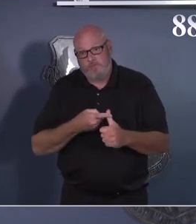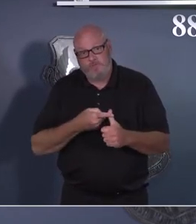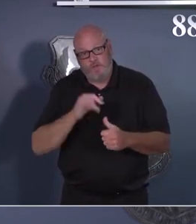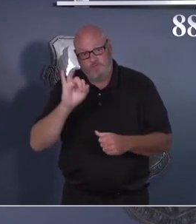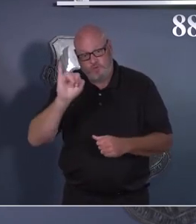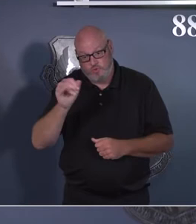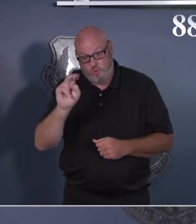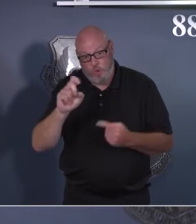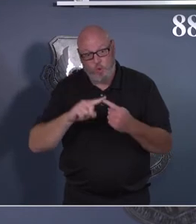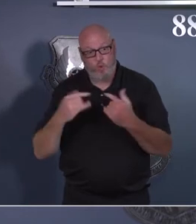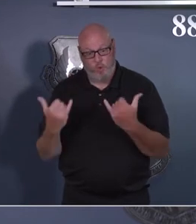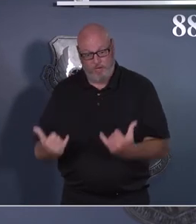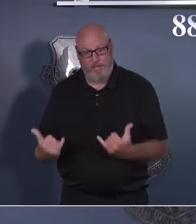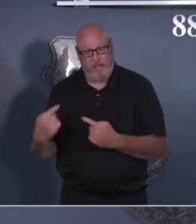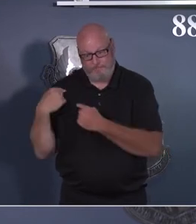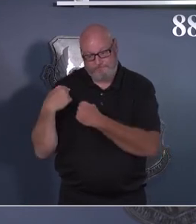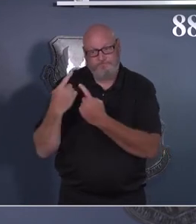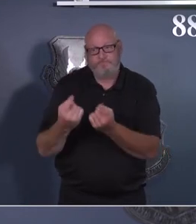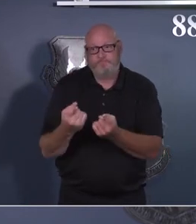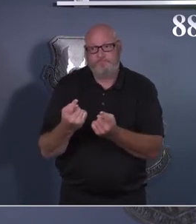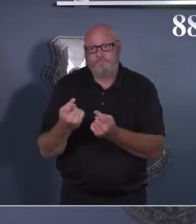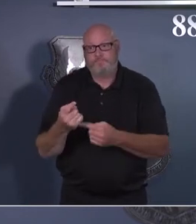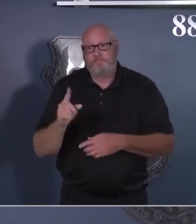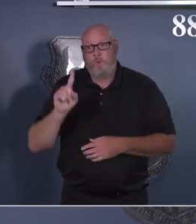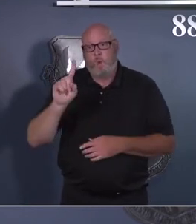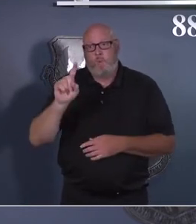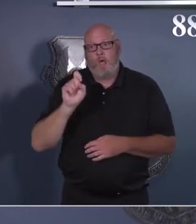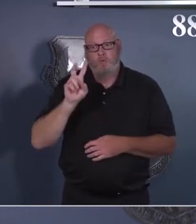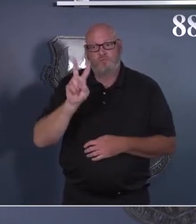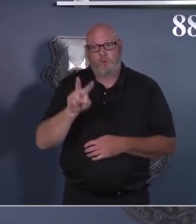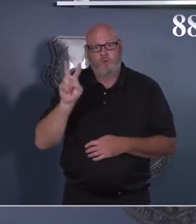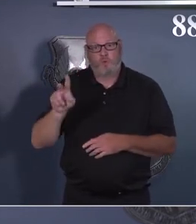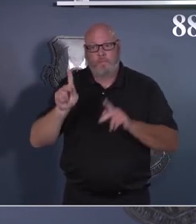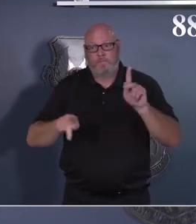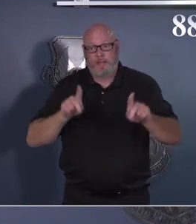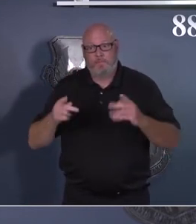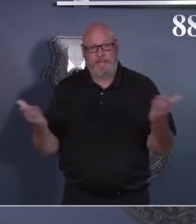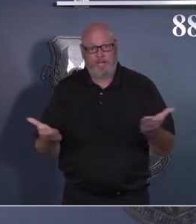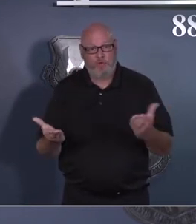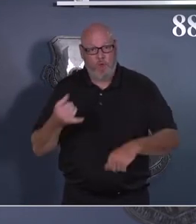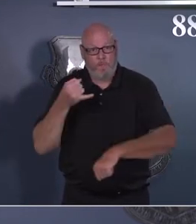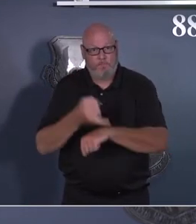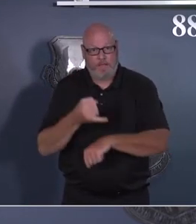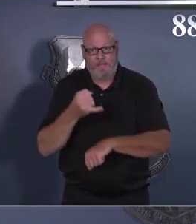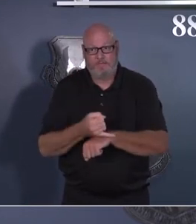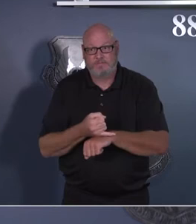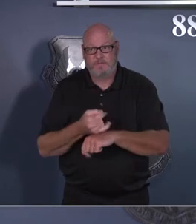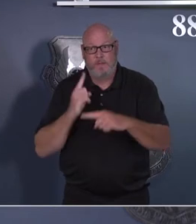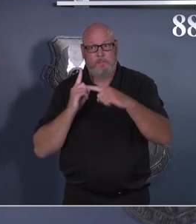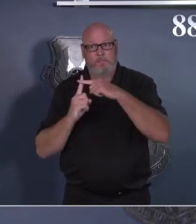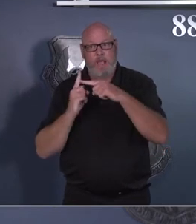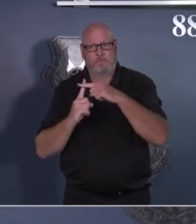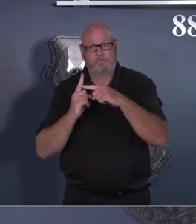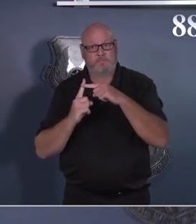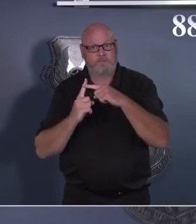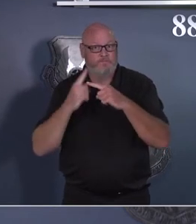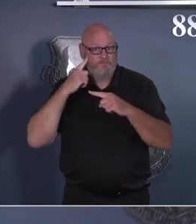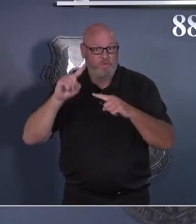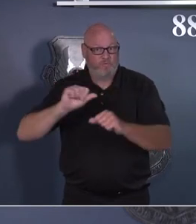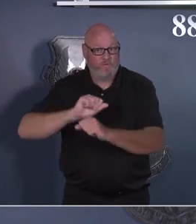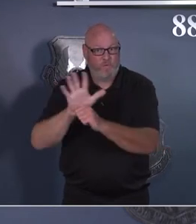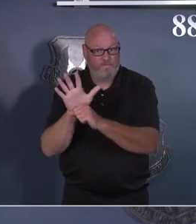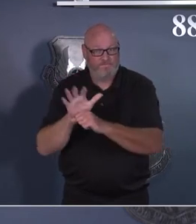25 of those individuals were fully vaccinated. So here, locally at the installation, based on the folks that we've tested,